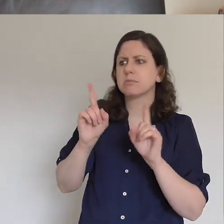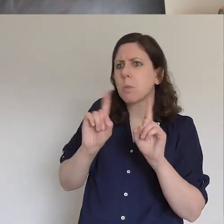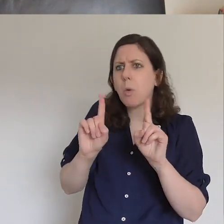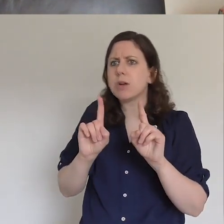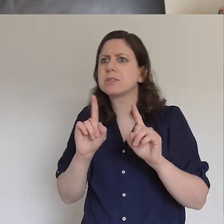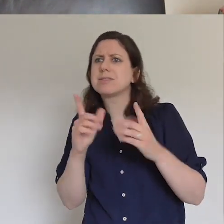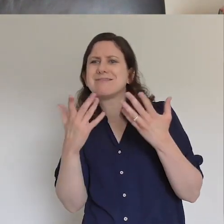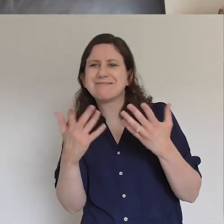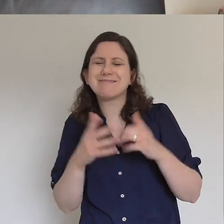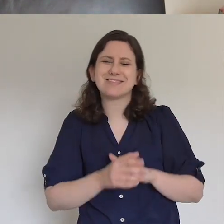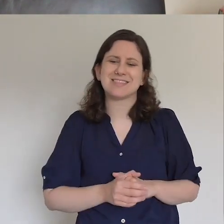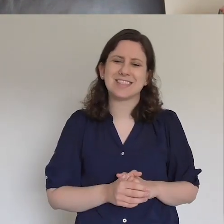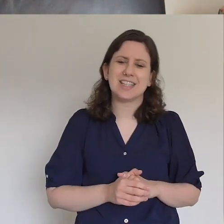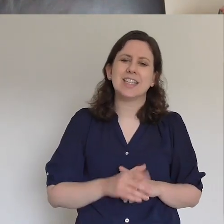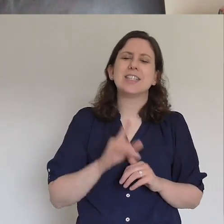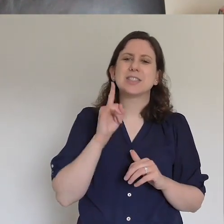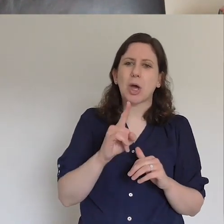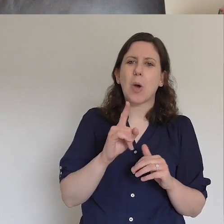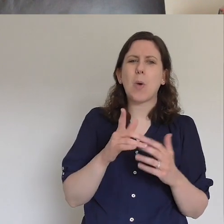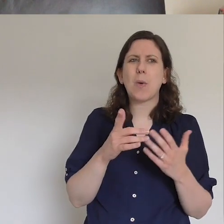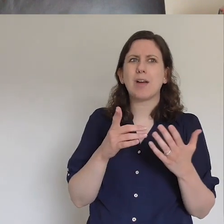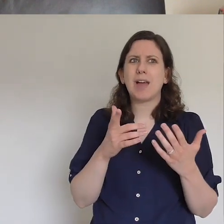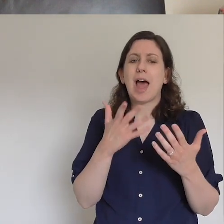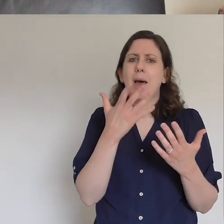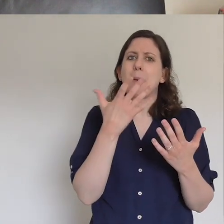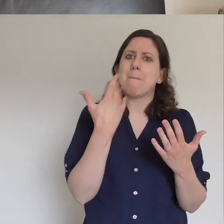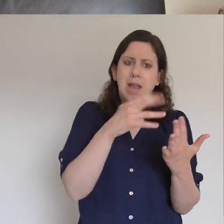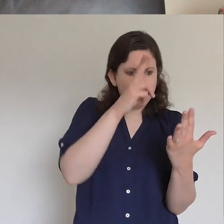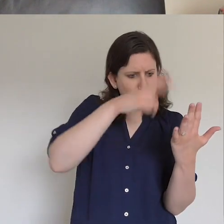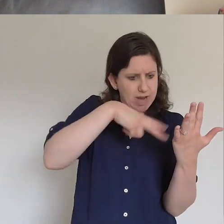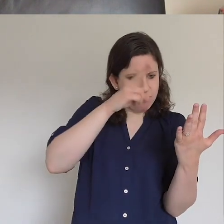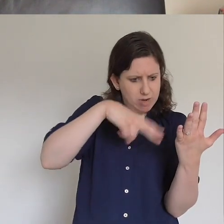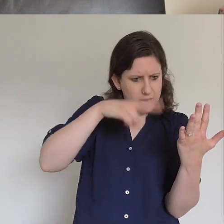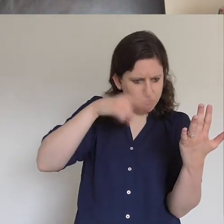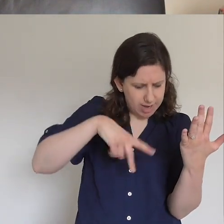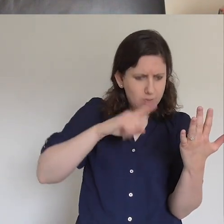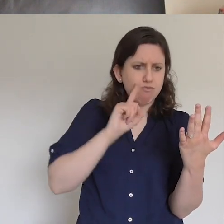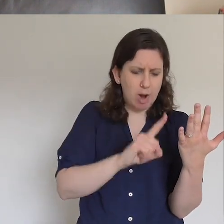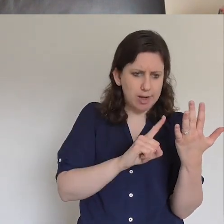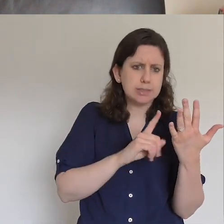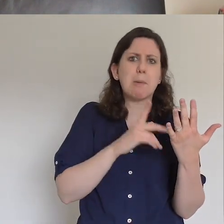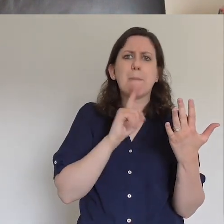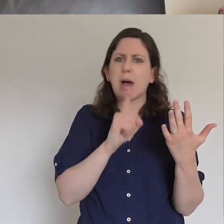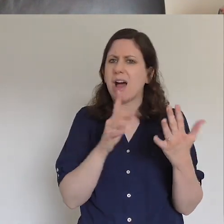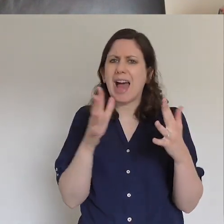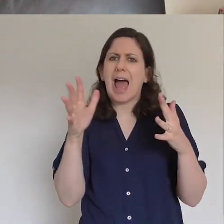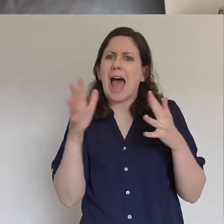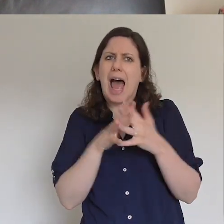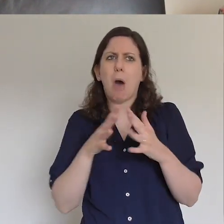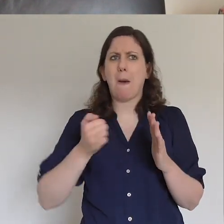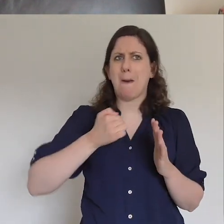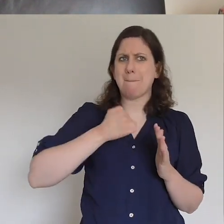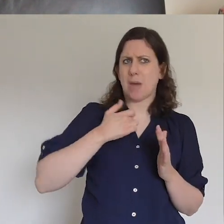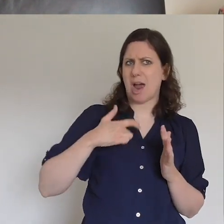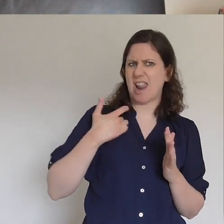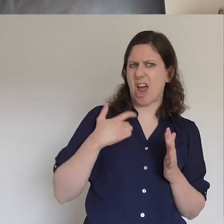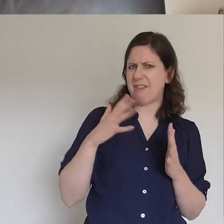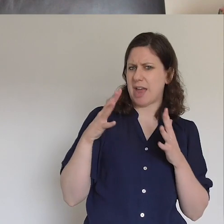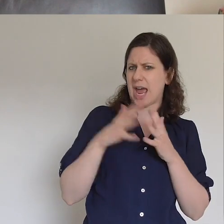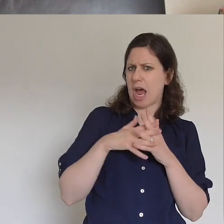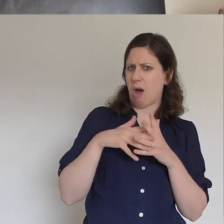cry is that actually how do I work this out and to give people a little way that they can work that out it might be you on your own